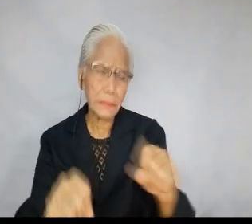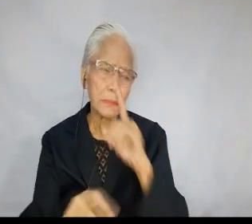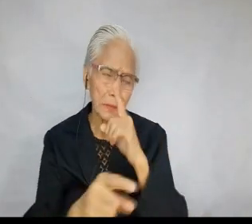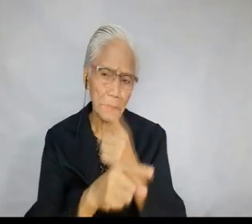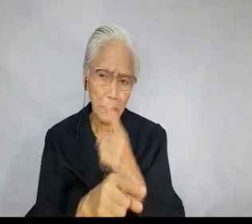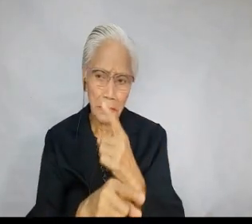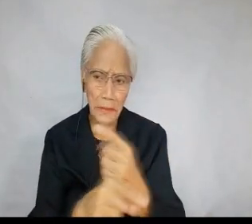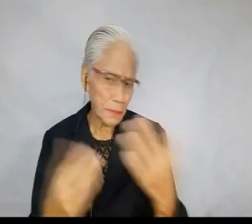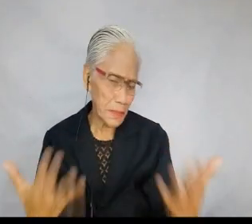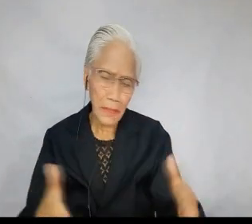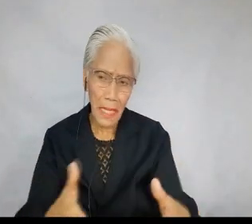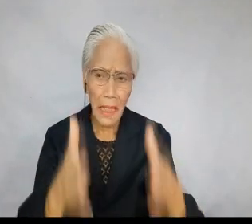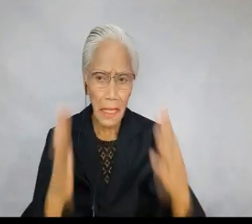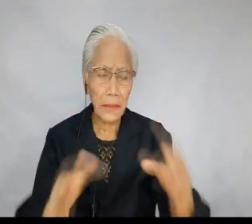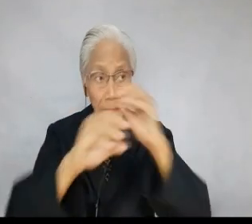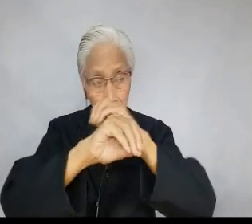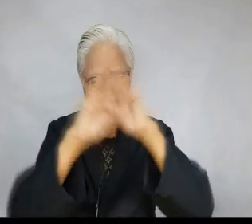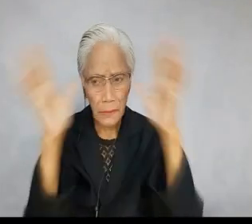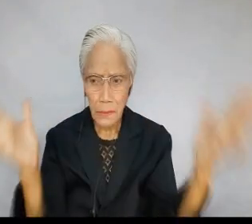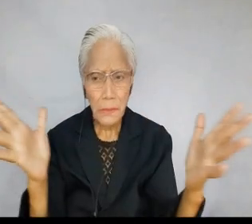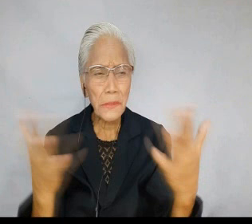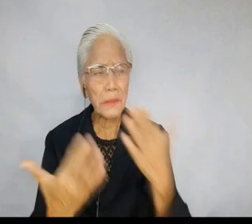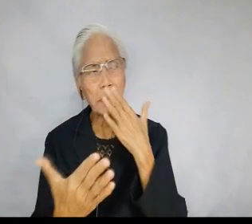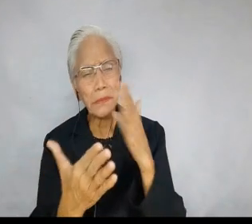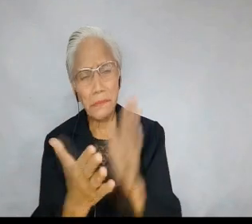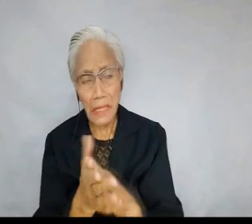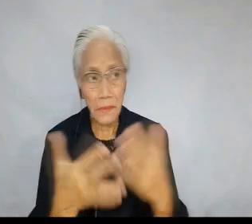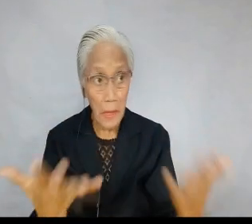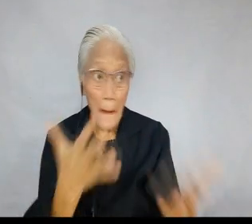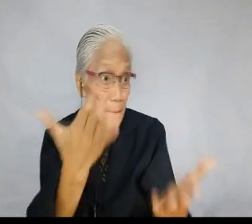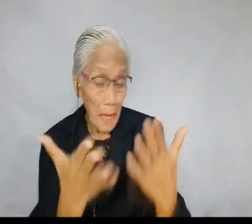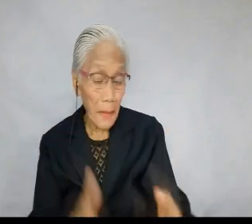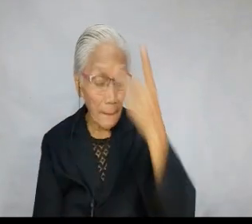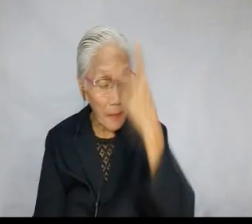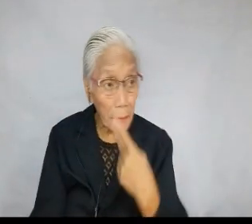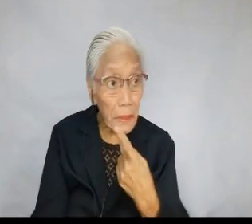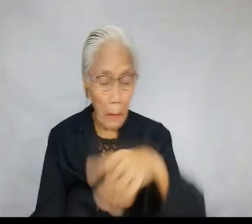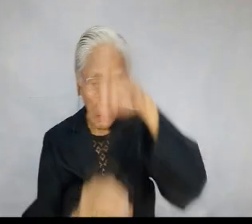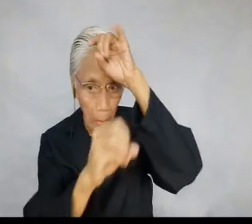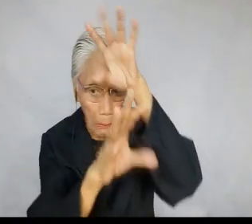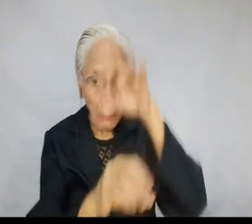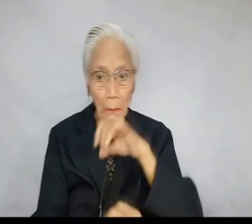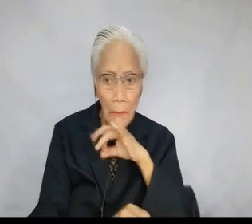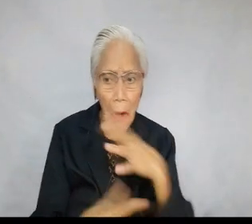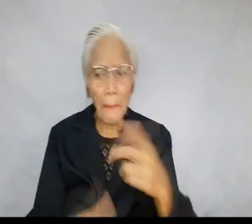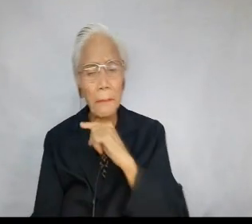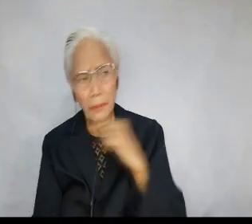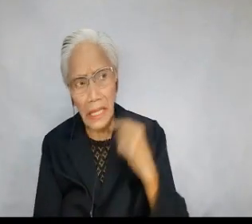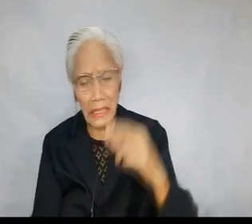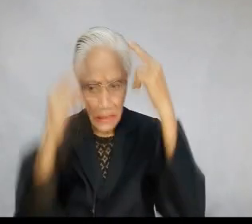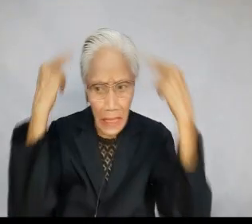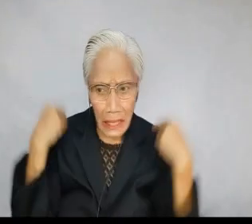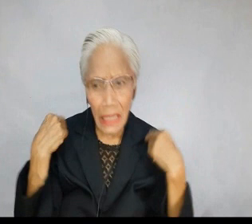Bad stewards and sheep can really tie up heavy burdens on others. 36. Let us pray for the enlightenment of these bad stewards who may be parents,